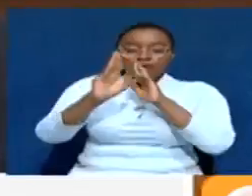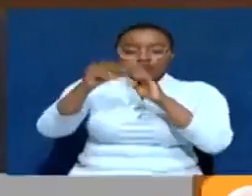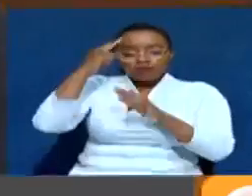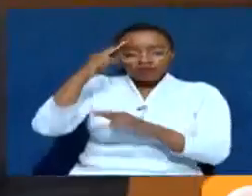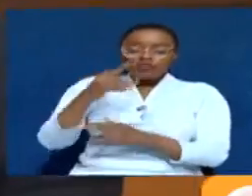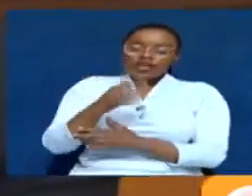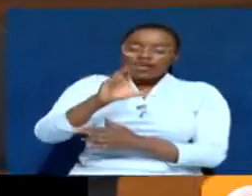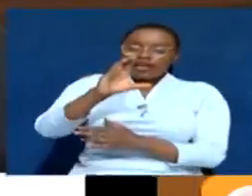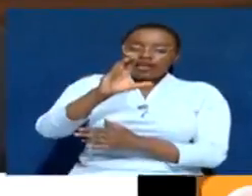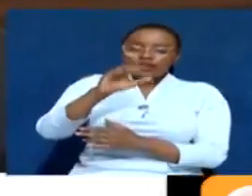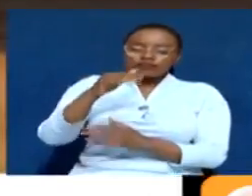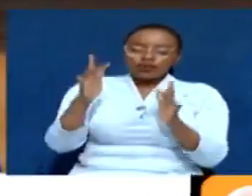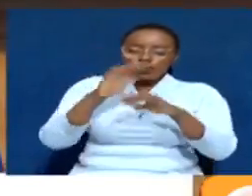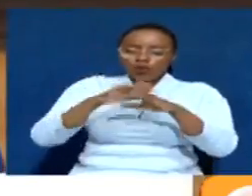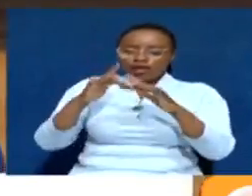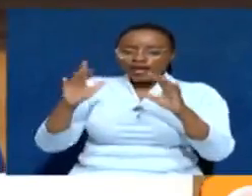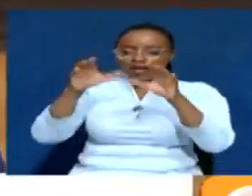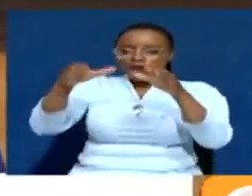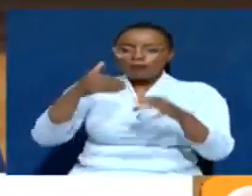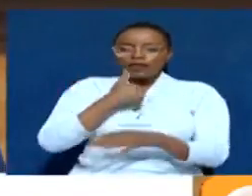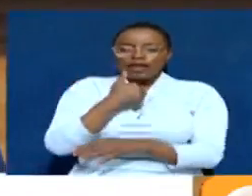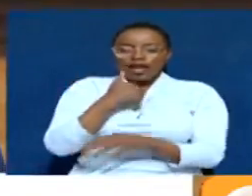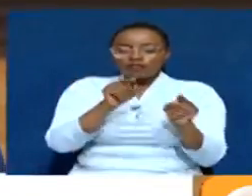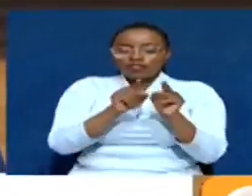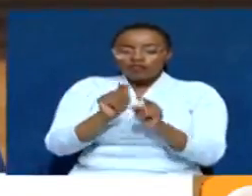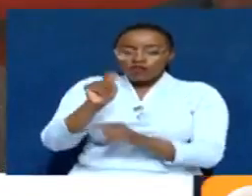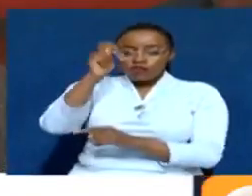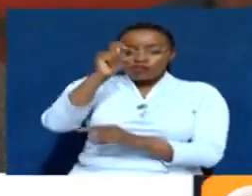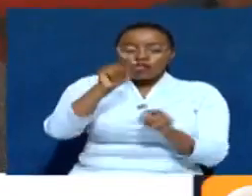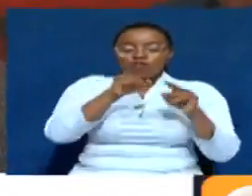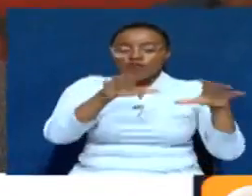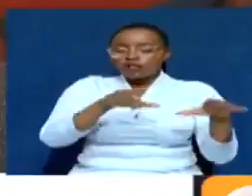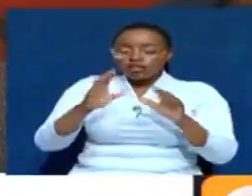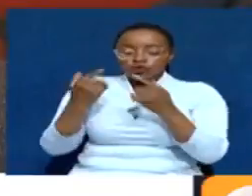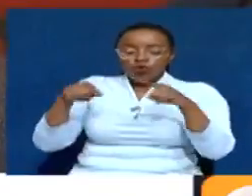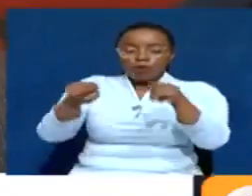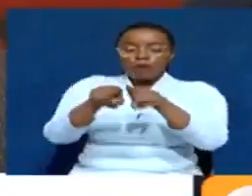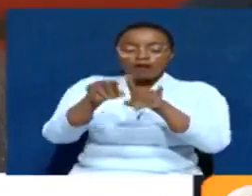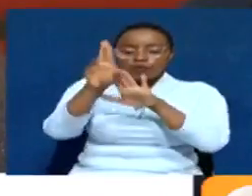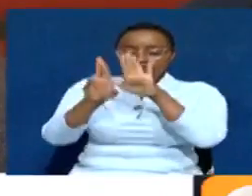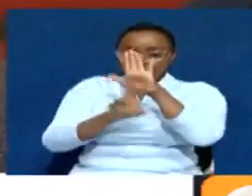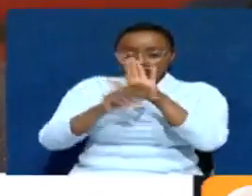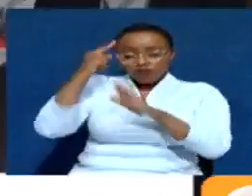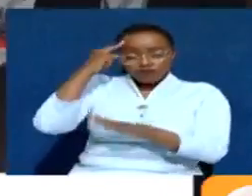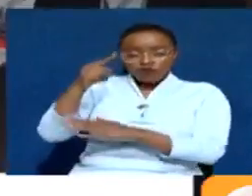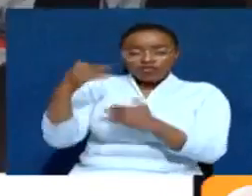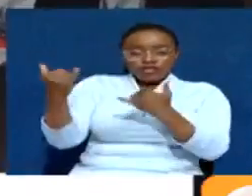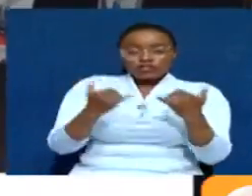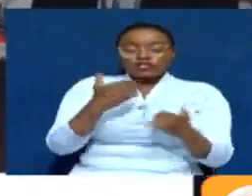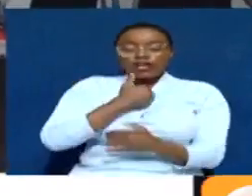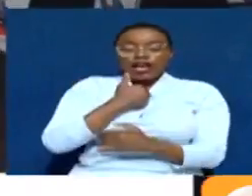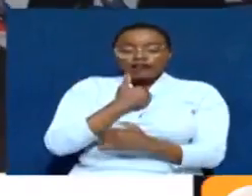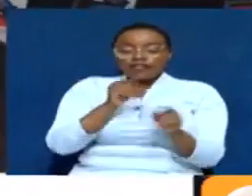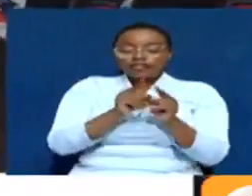cybersecurity consulting firm Seranu says that most SACOs in Kenya are struggling to comply with the regulations of the Data Protection Act